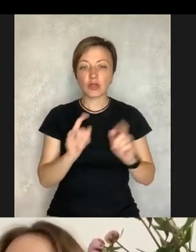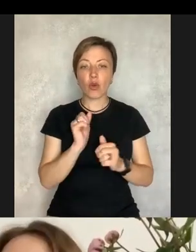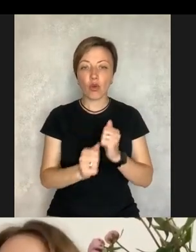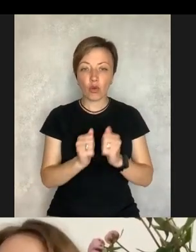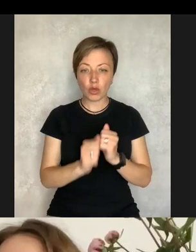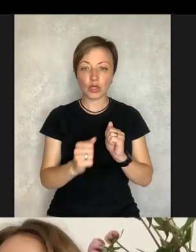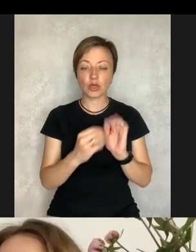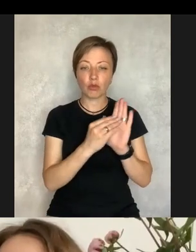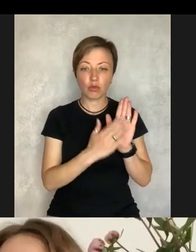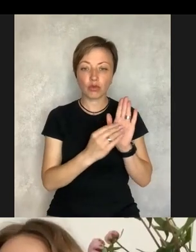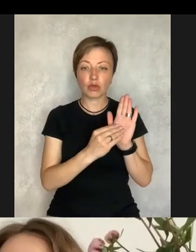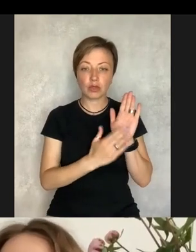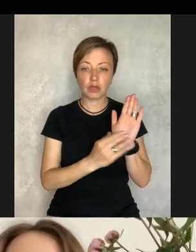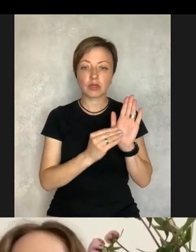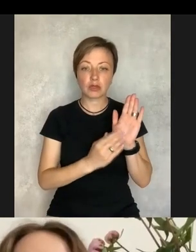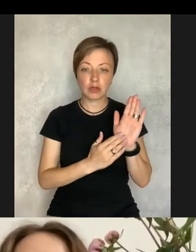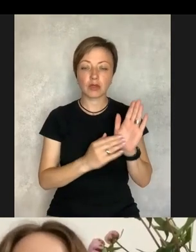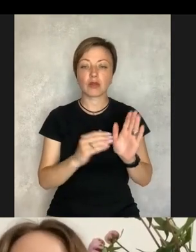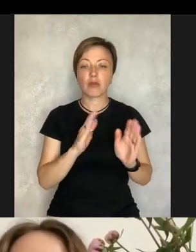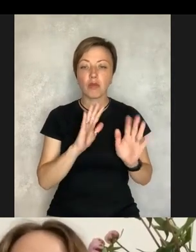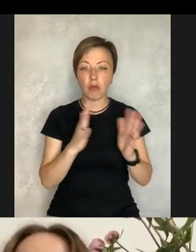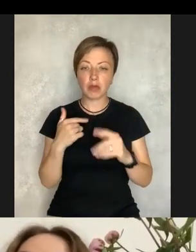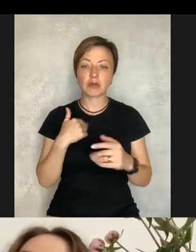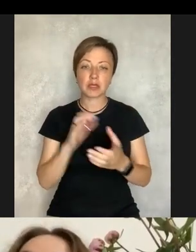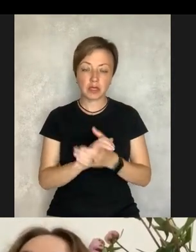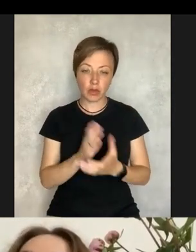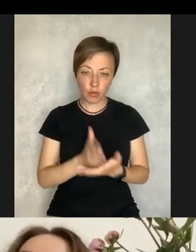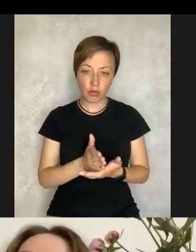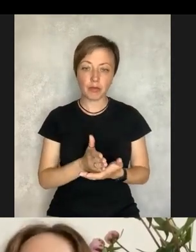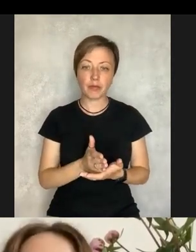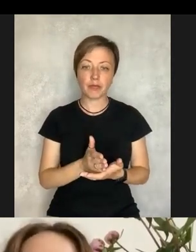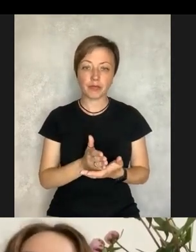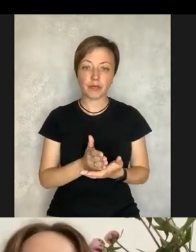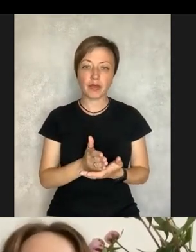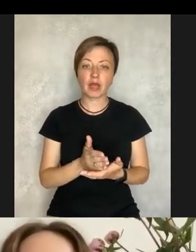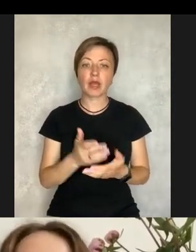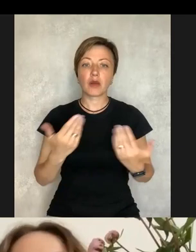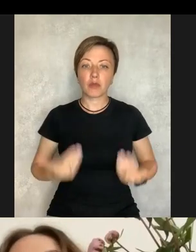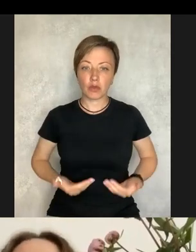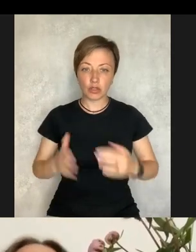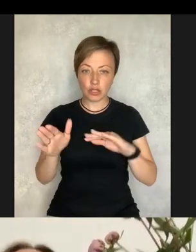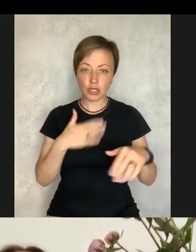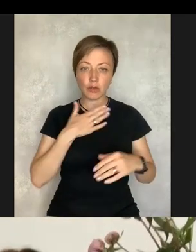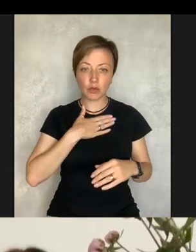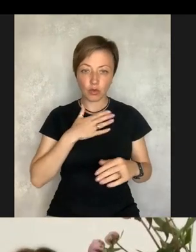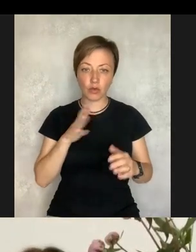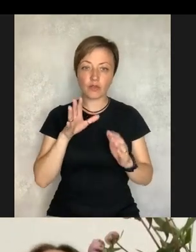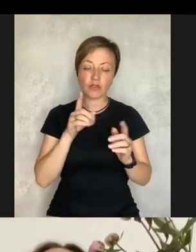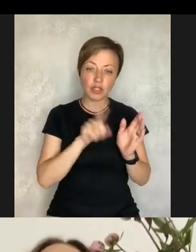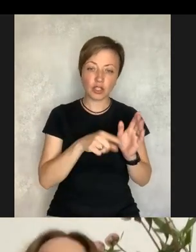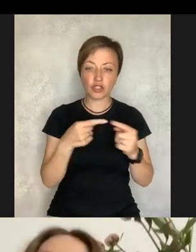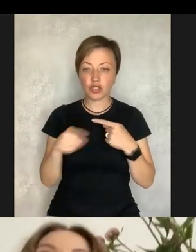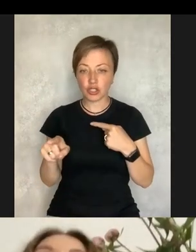despaired to see that every section relates to me. I have experienced